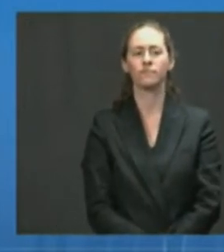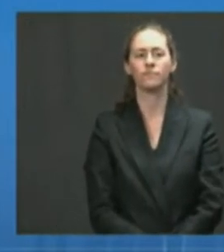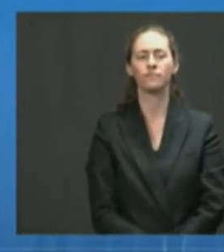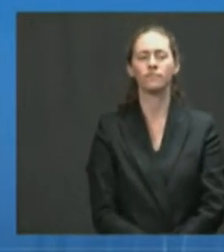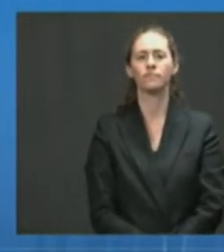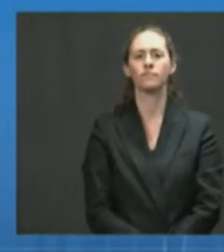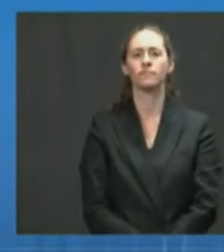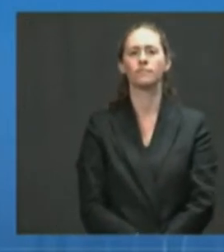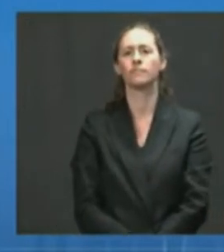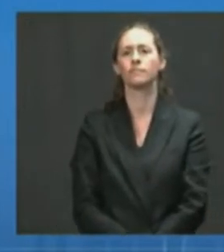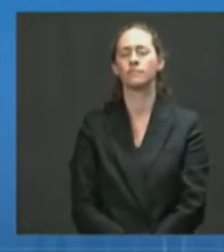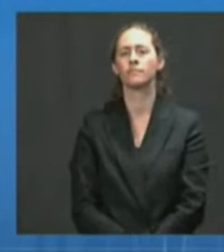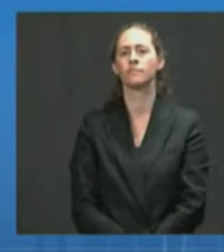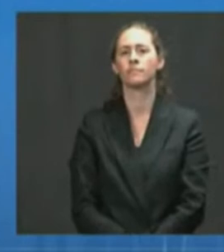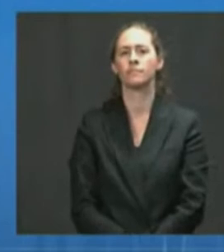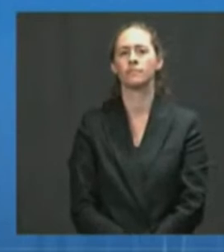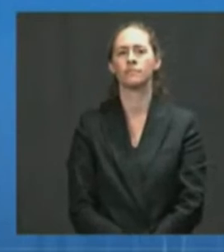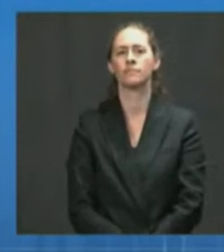Tamara Keith at NPR.